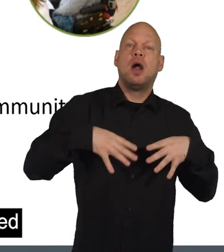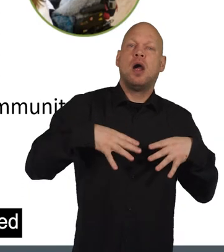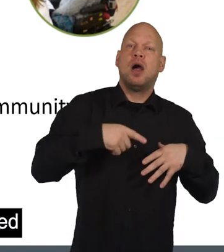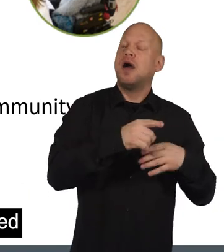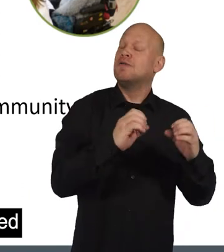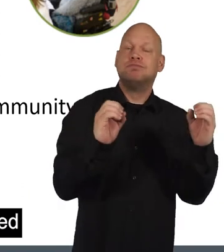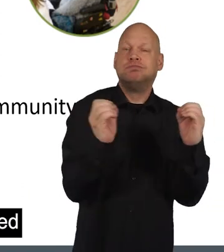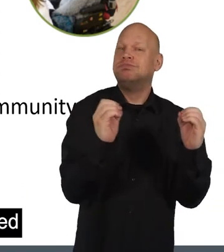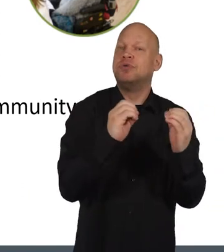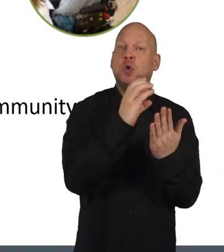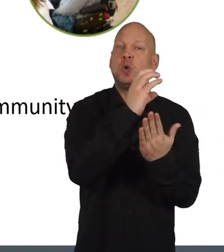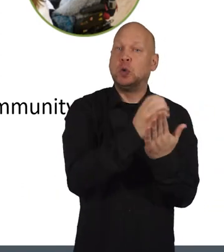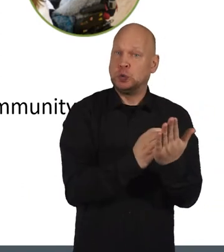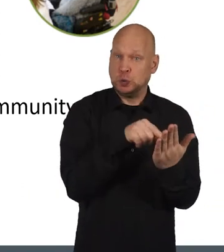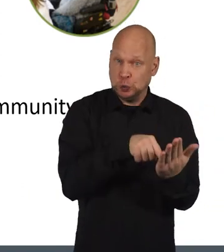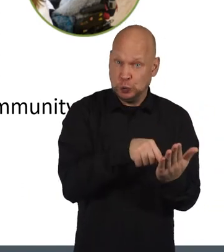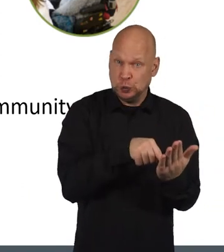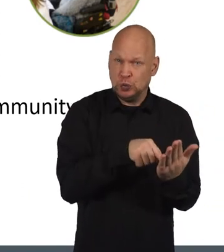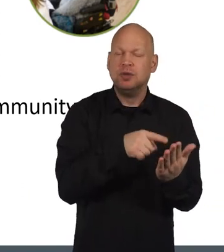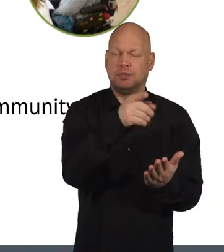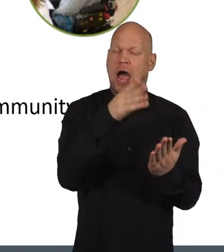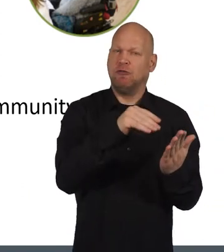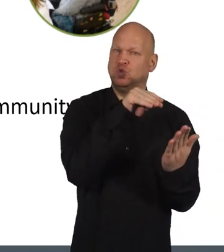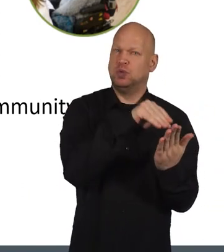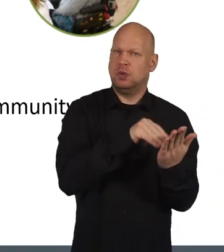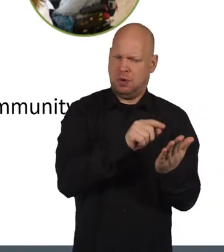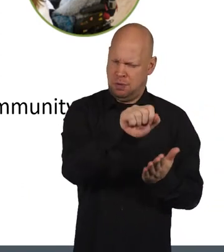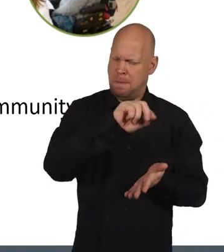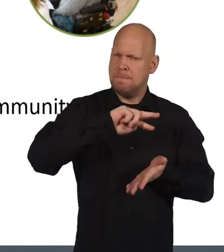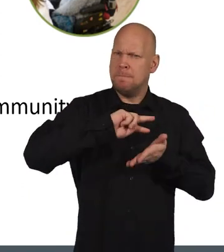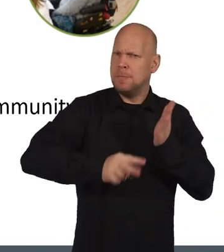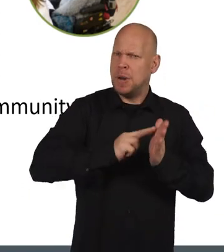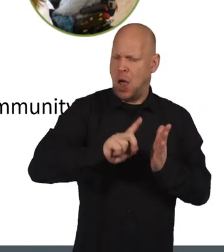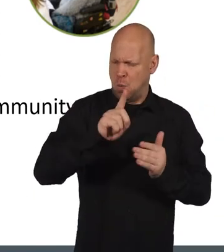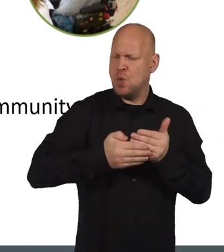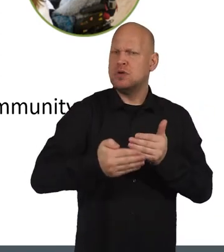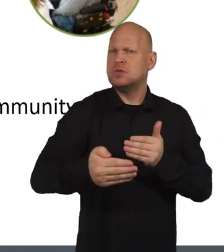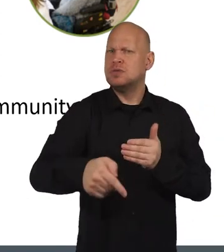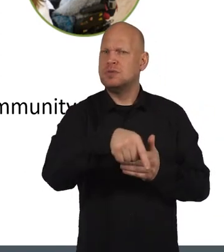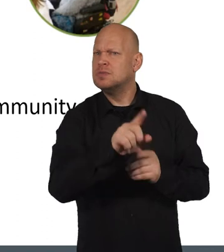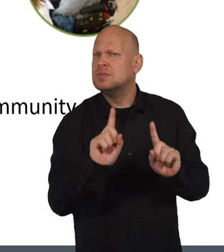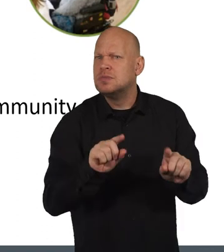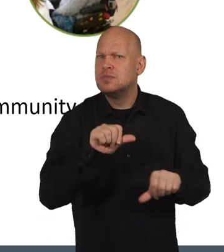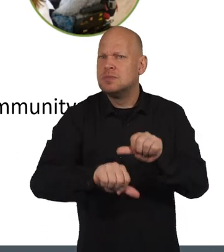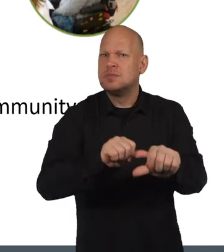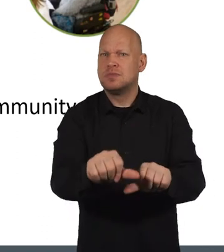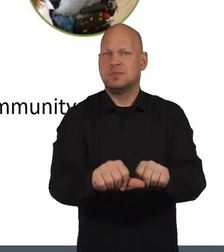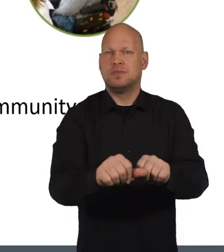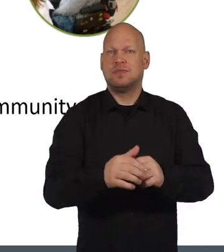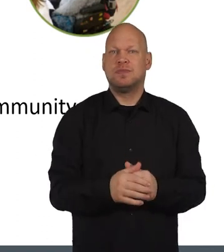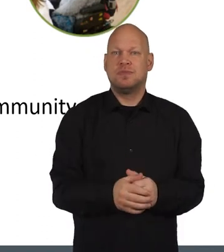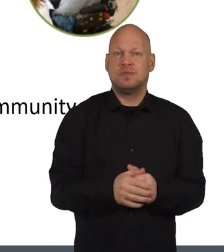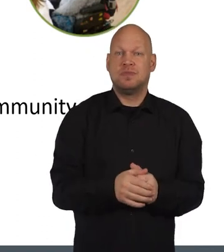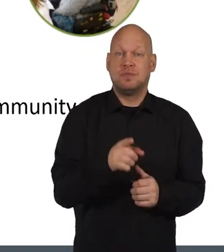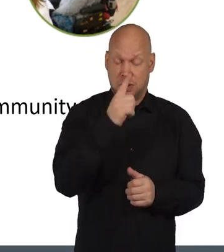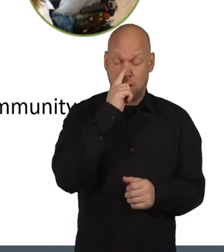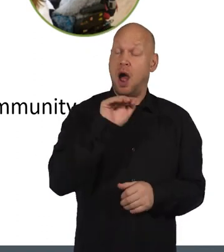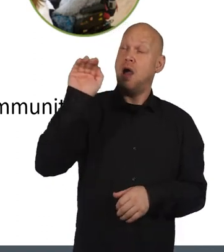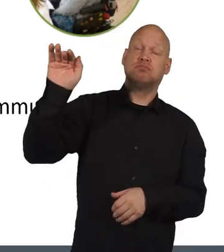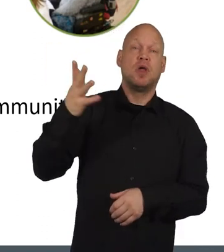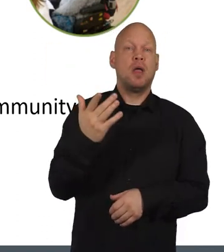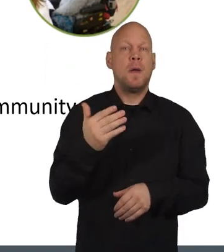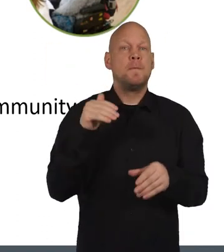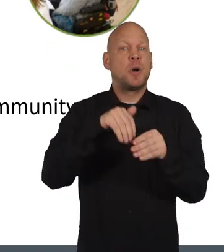groups that aren't constituted will have to write down how they meet these conditions. You can make participation